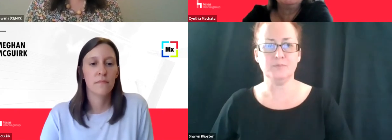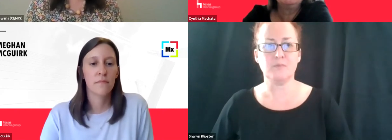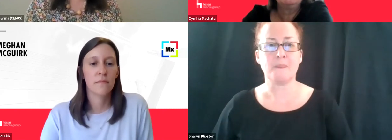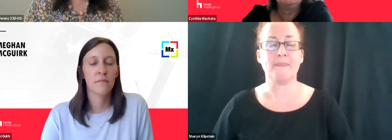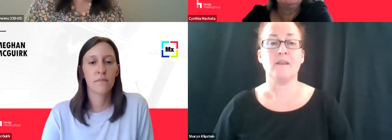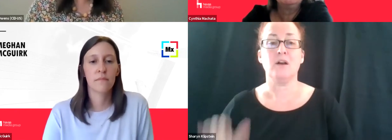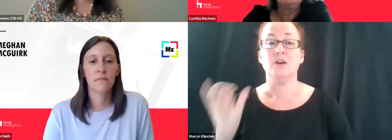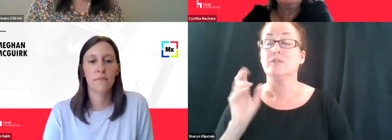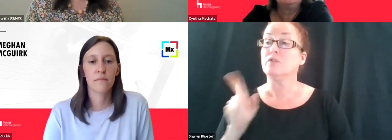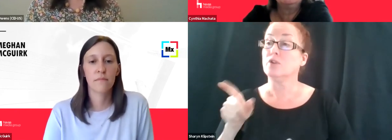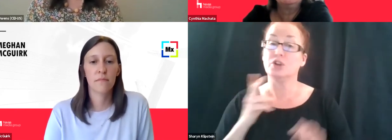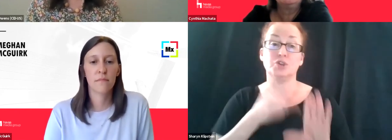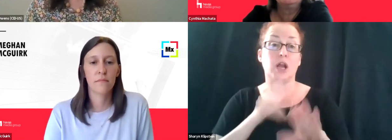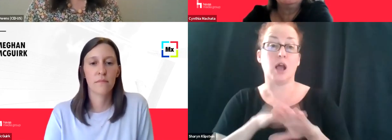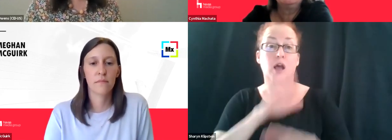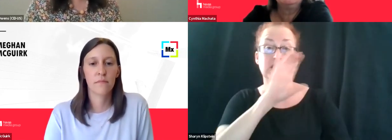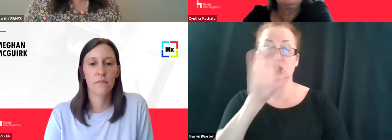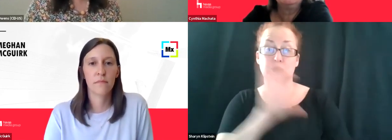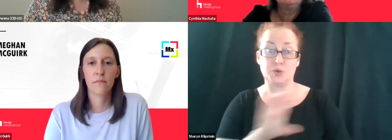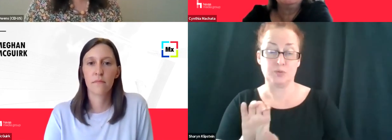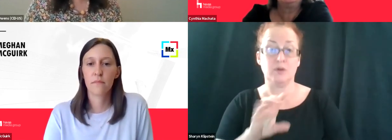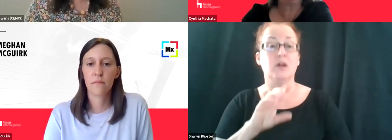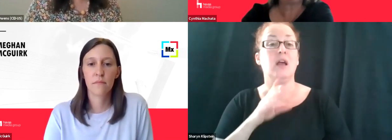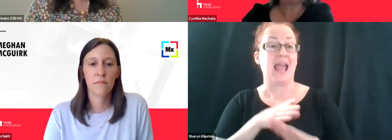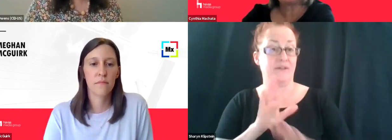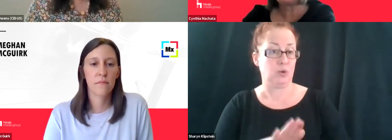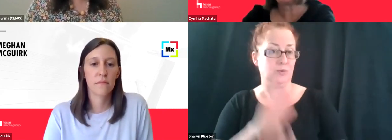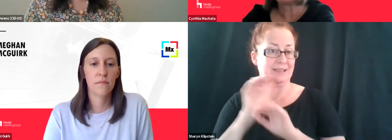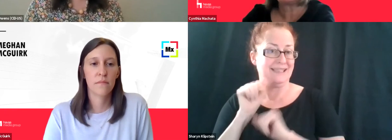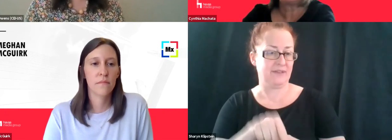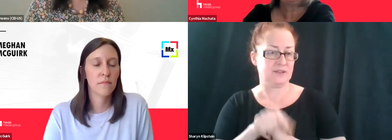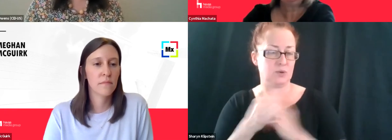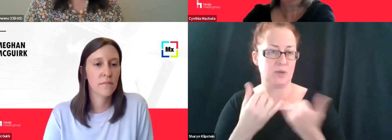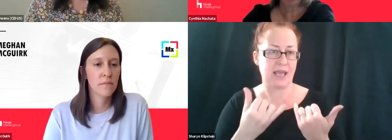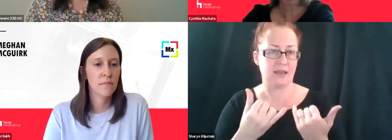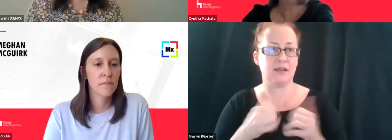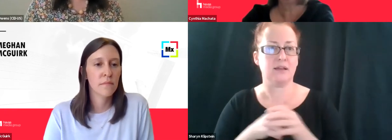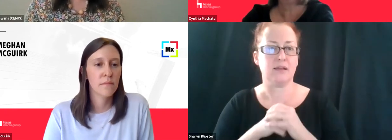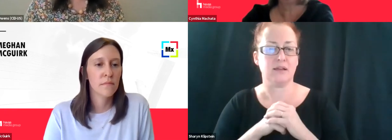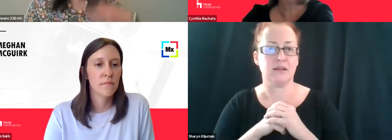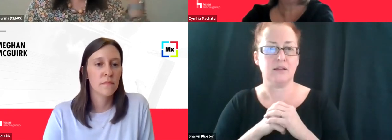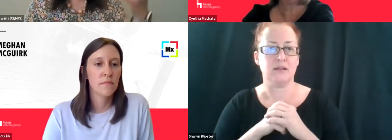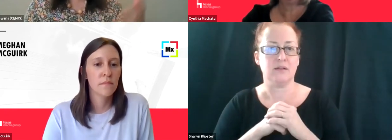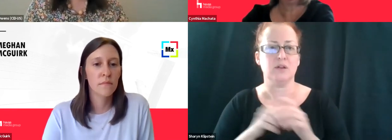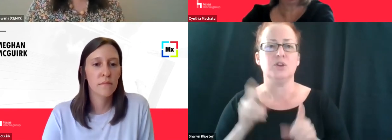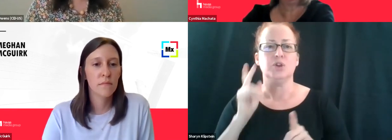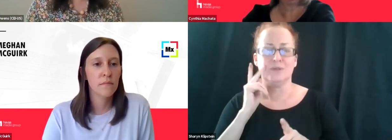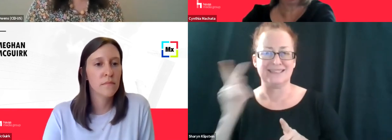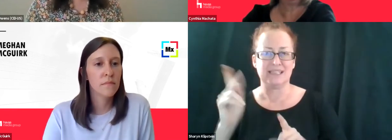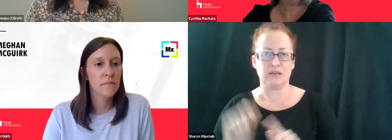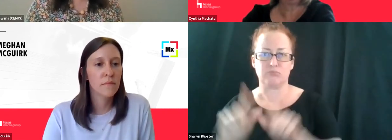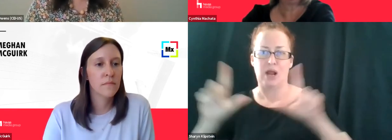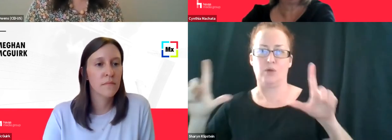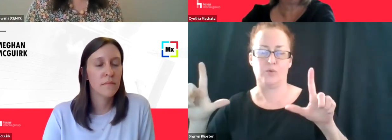if you are joining us on zoom, once you leave, uh, the session today, you will see a browser come up